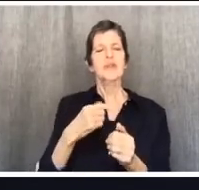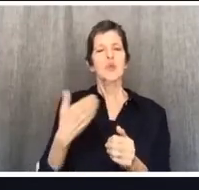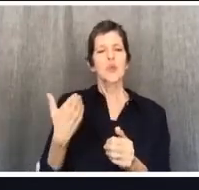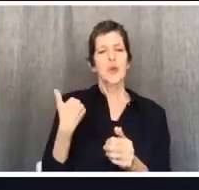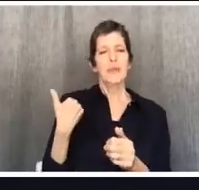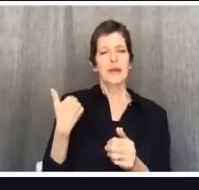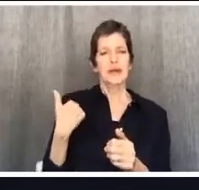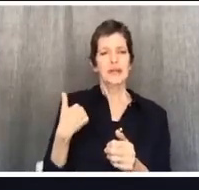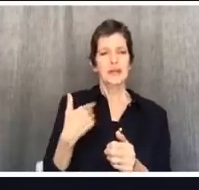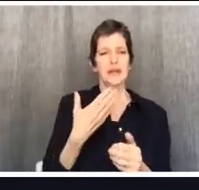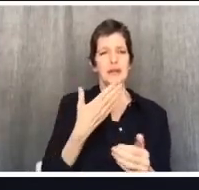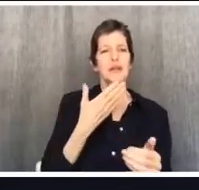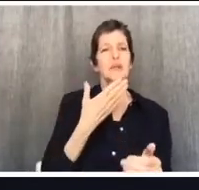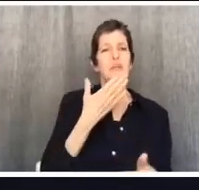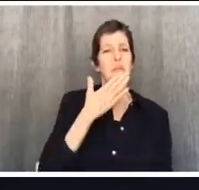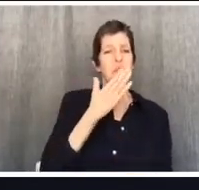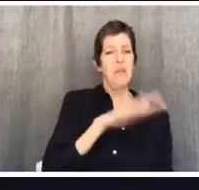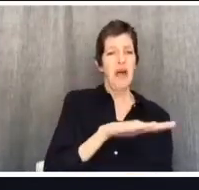good things come out of bad things.